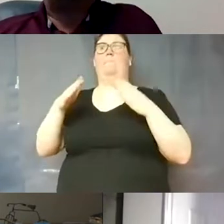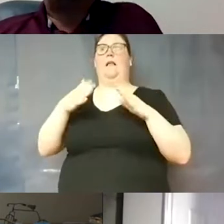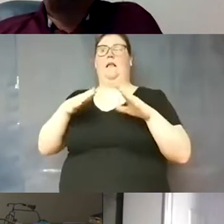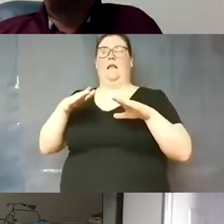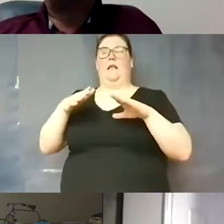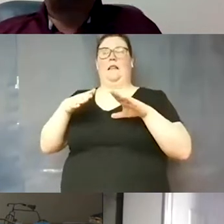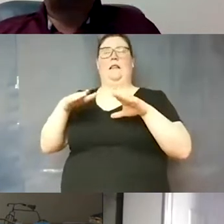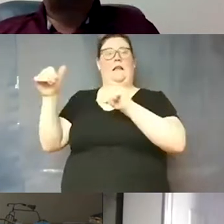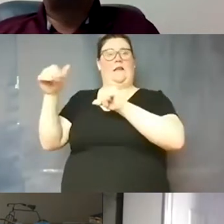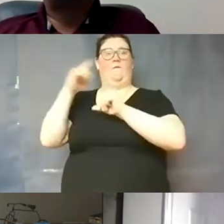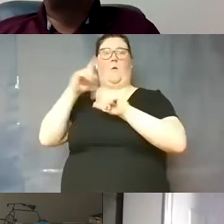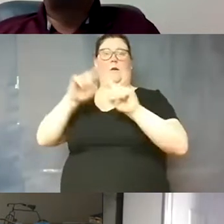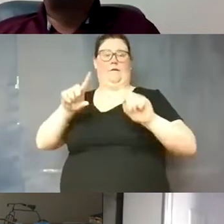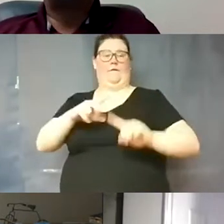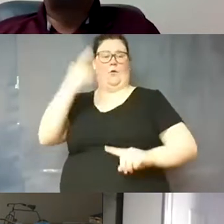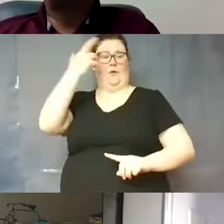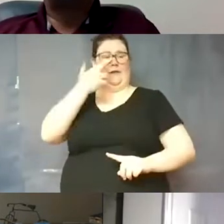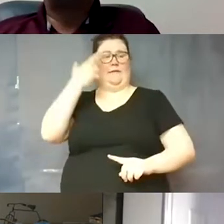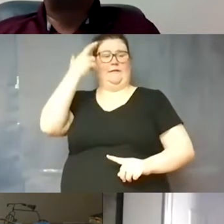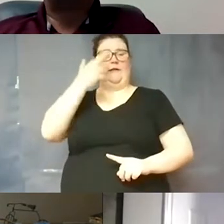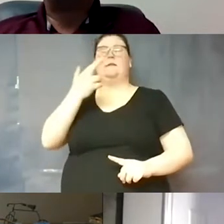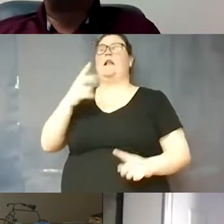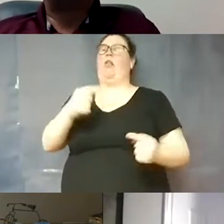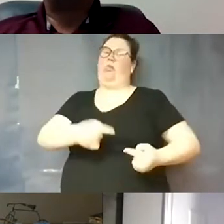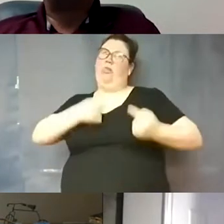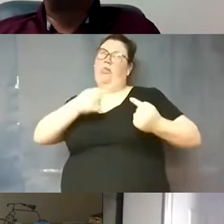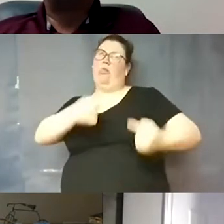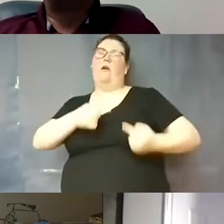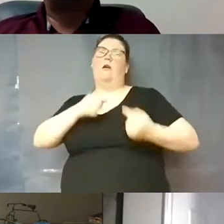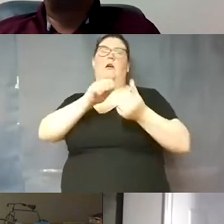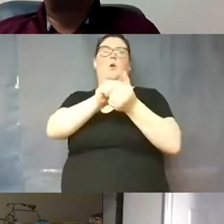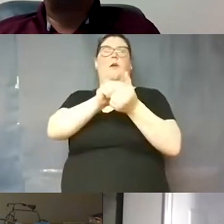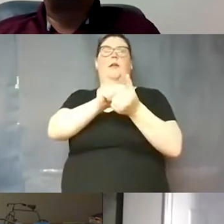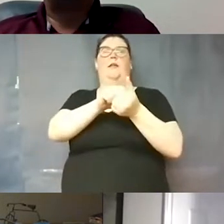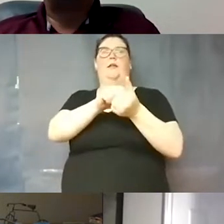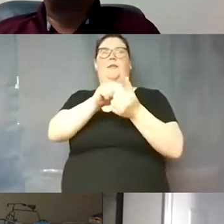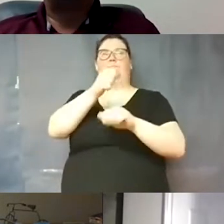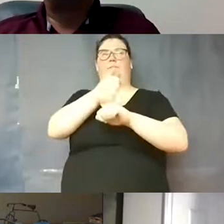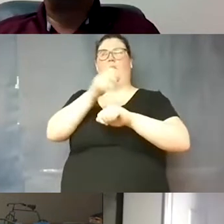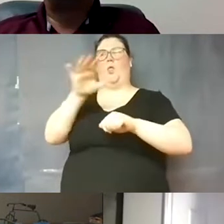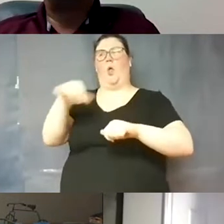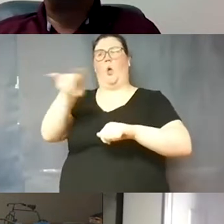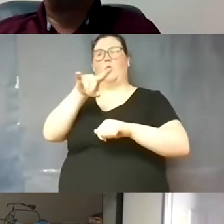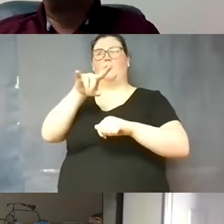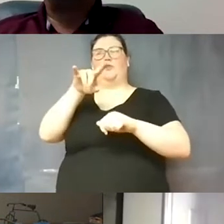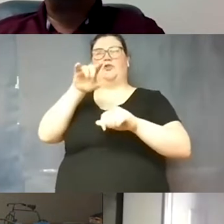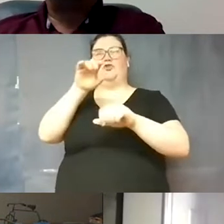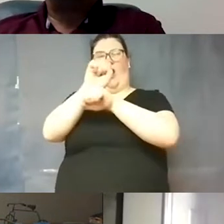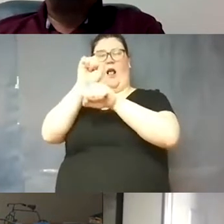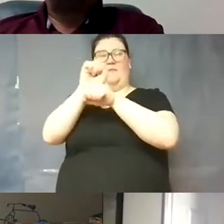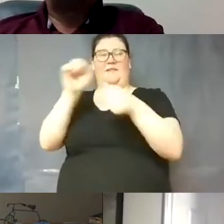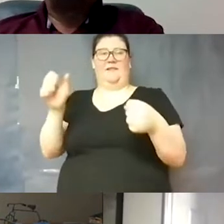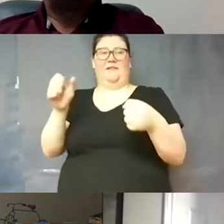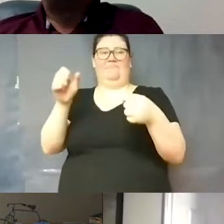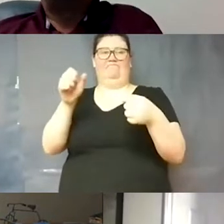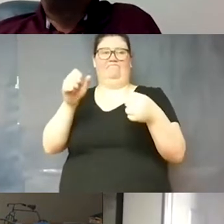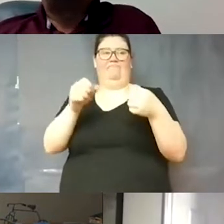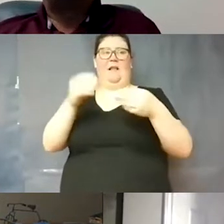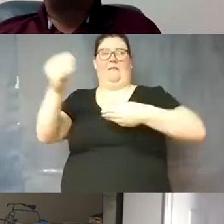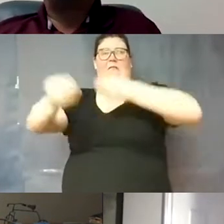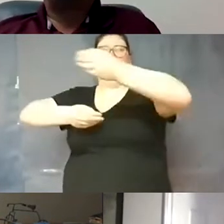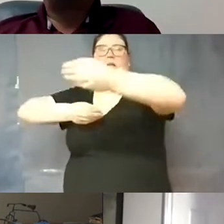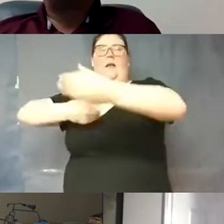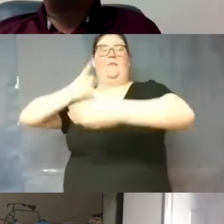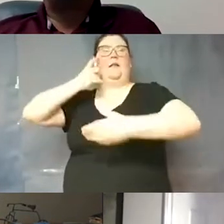and struggle a little getting those positions filled because of the number of teachers um